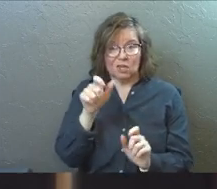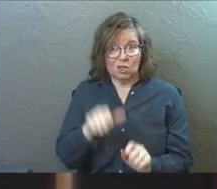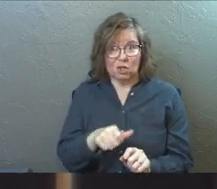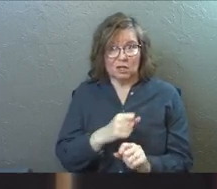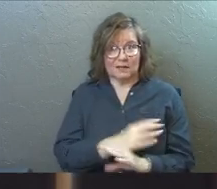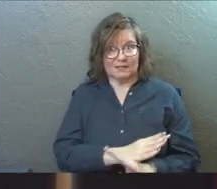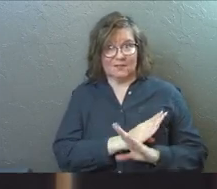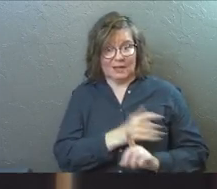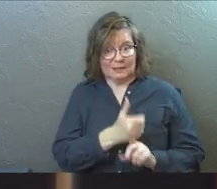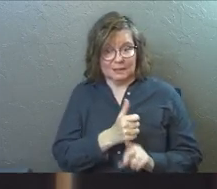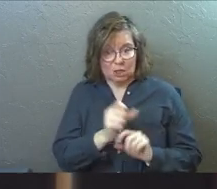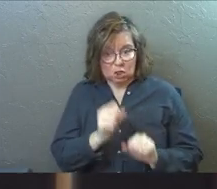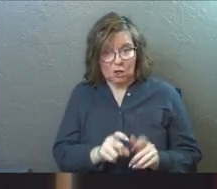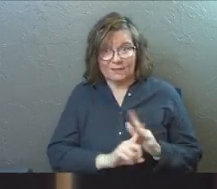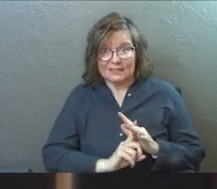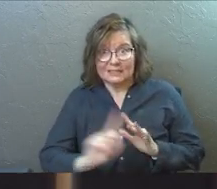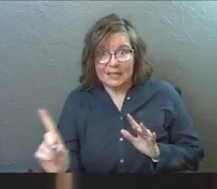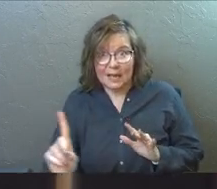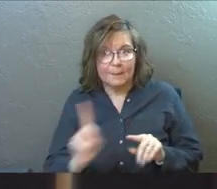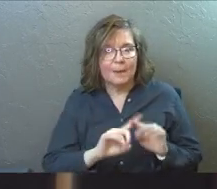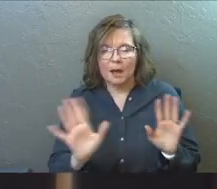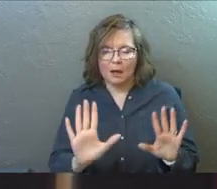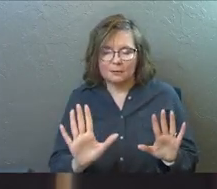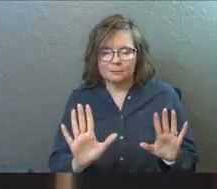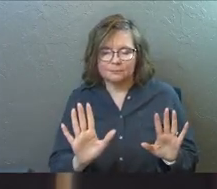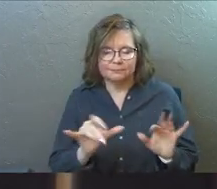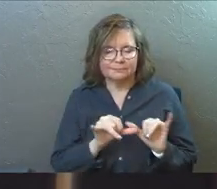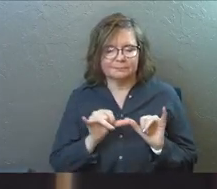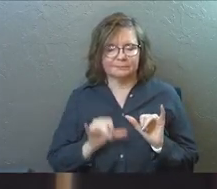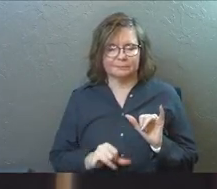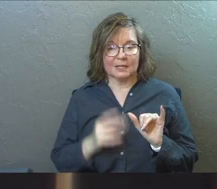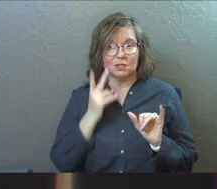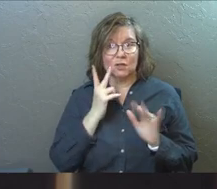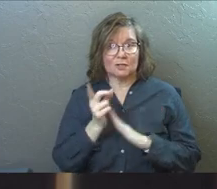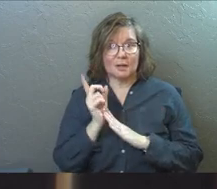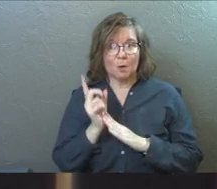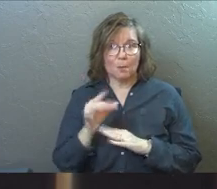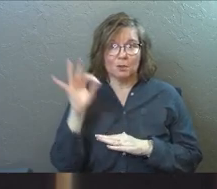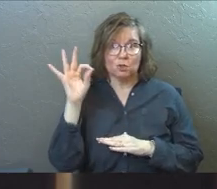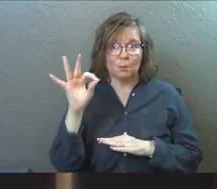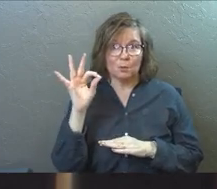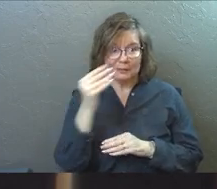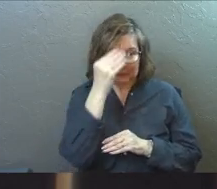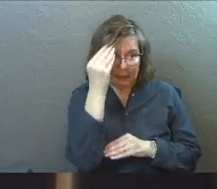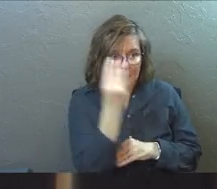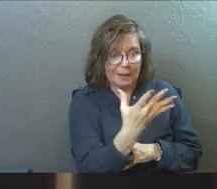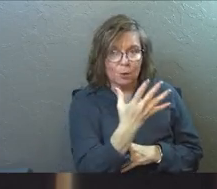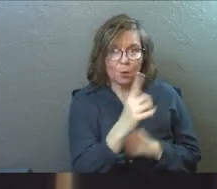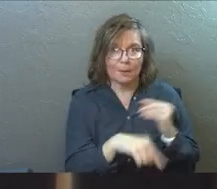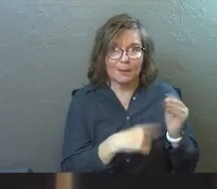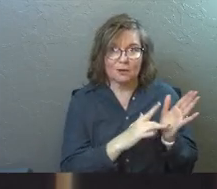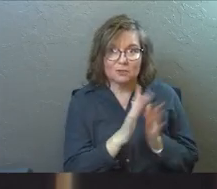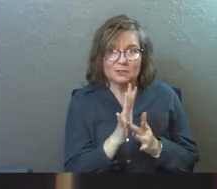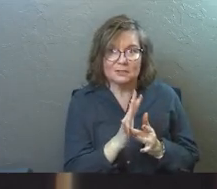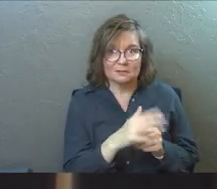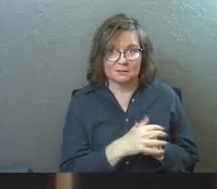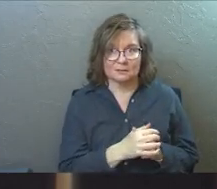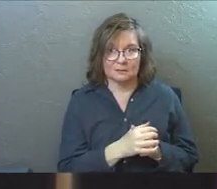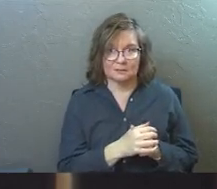could have defended himself and he could have escaped, but instead he saw it as a moment to preach the gospel to some hostile people.